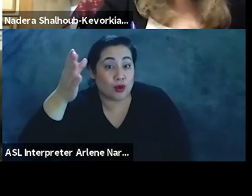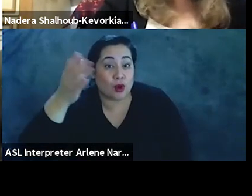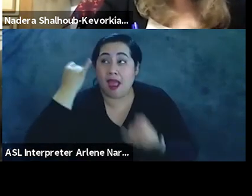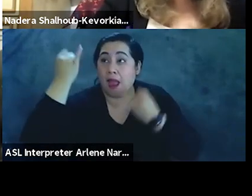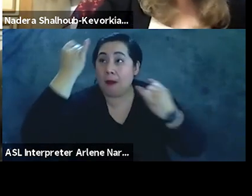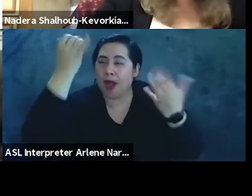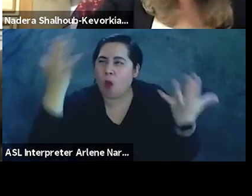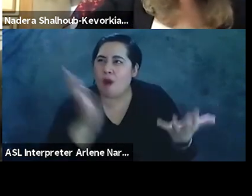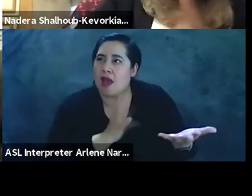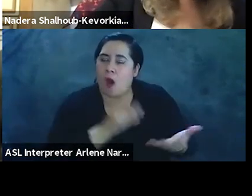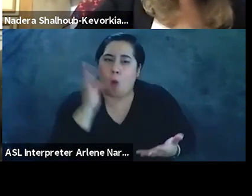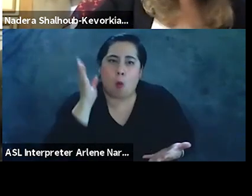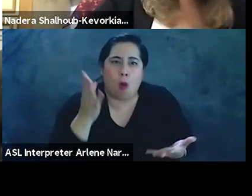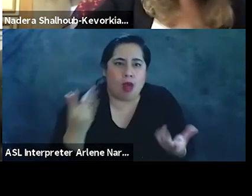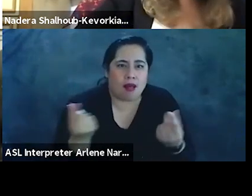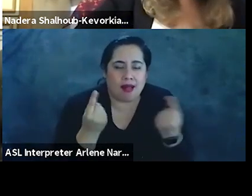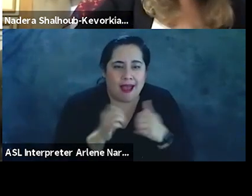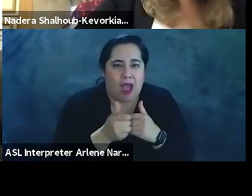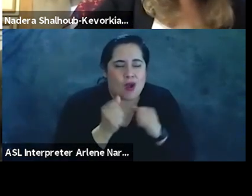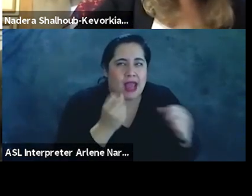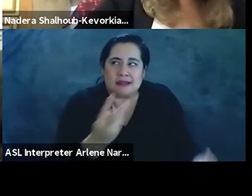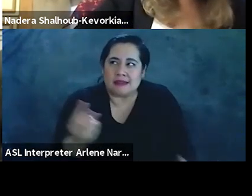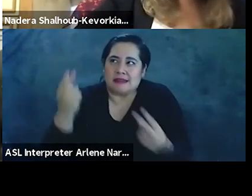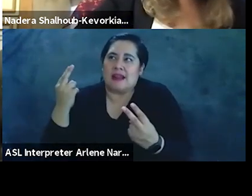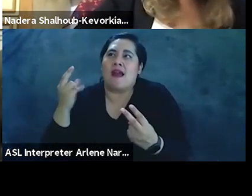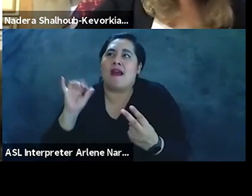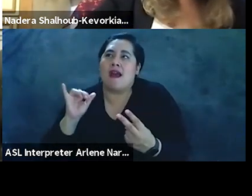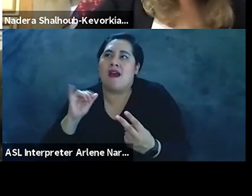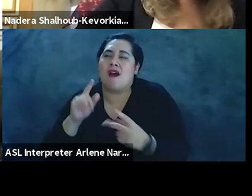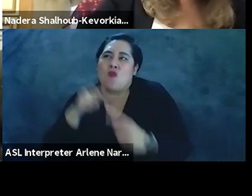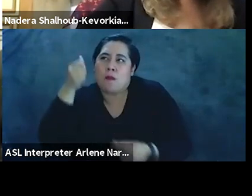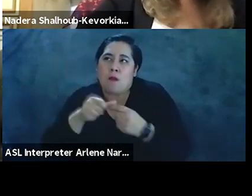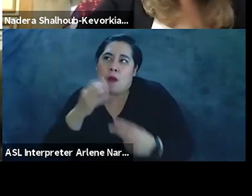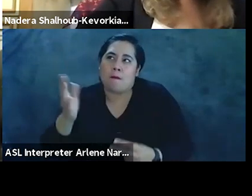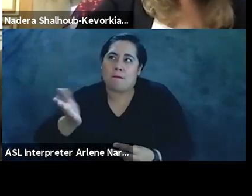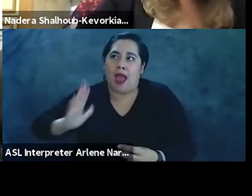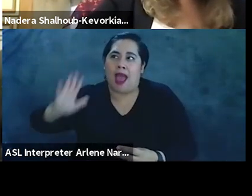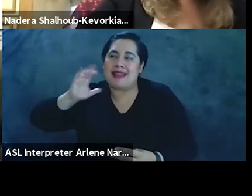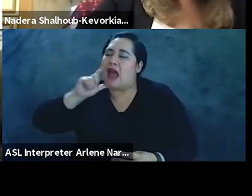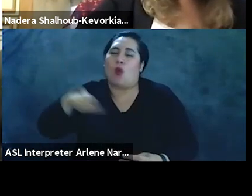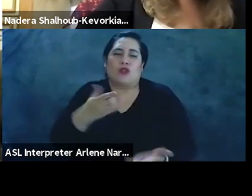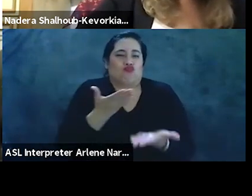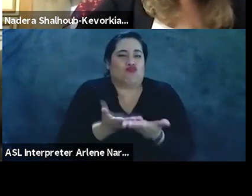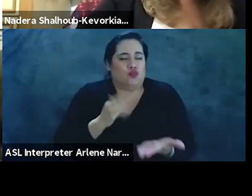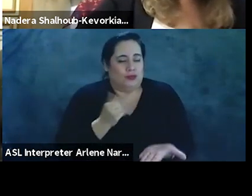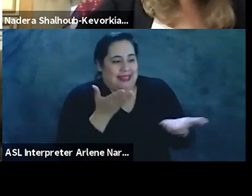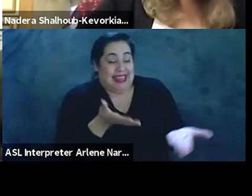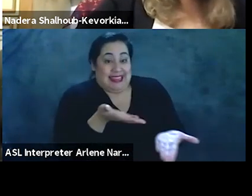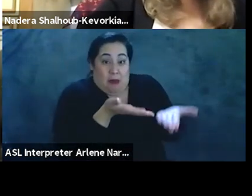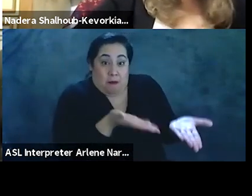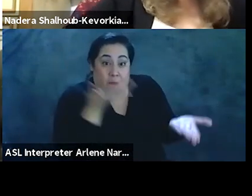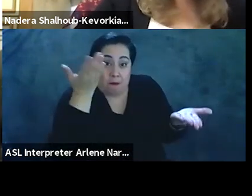what Palestine is going to be and what we can draw from from the past, not simply to justify our existence in that past, but rather